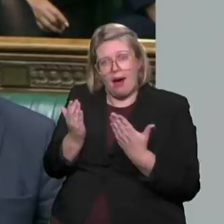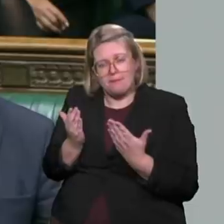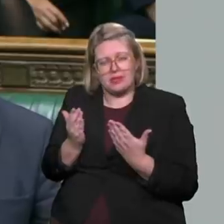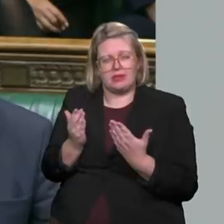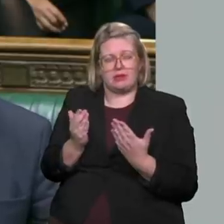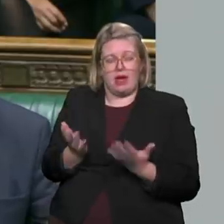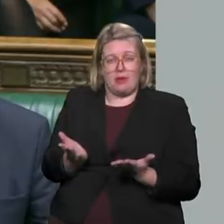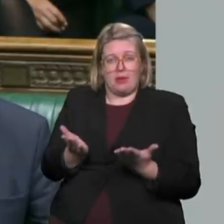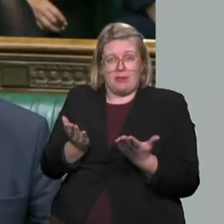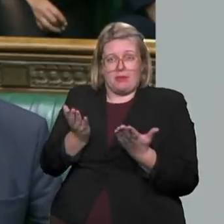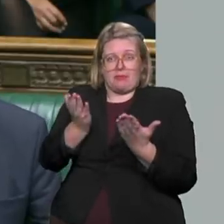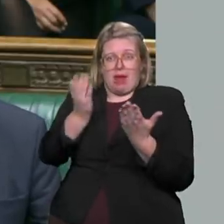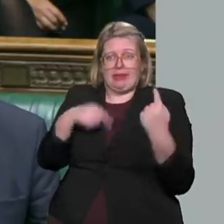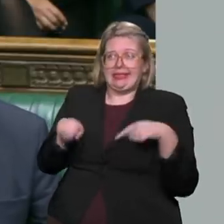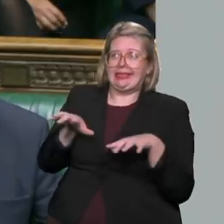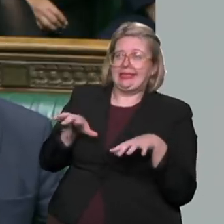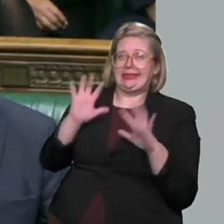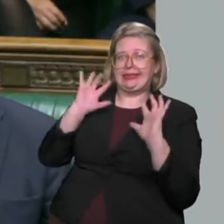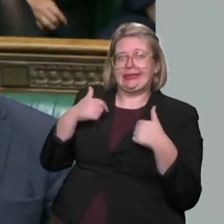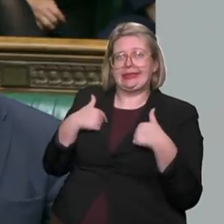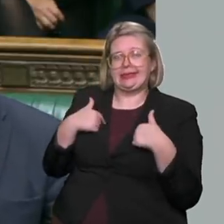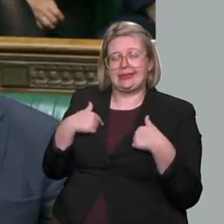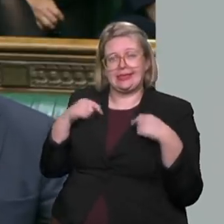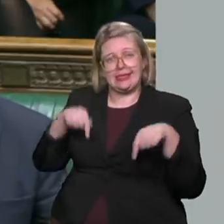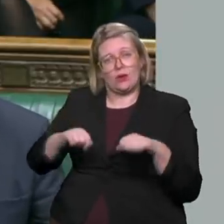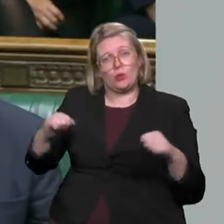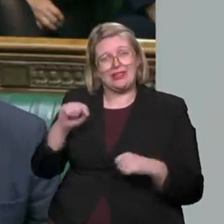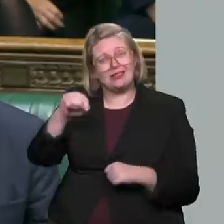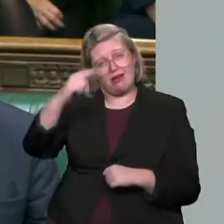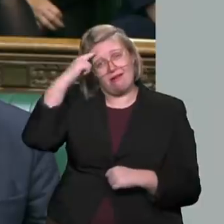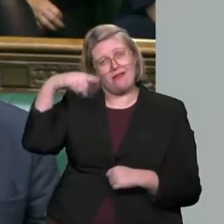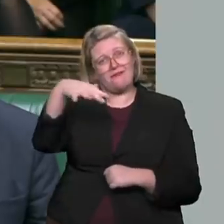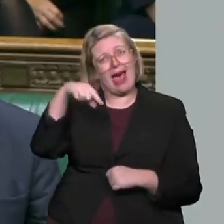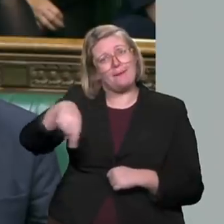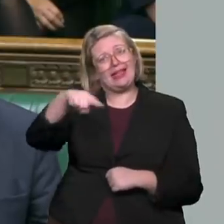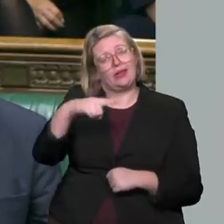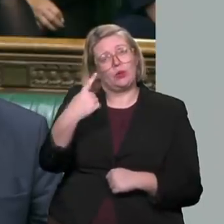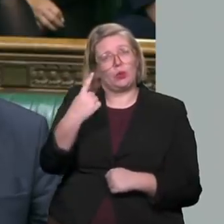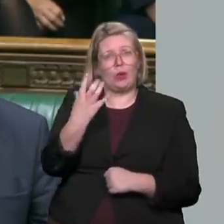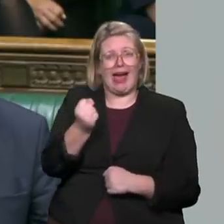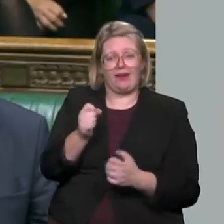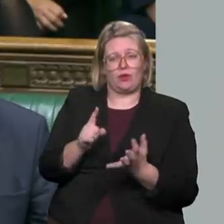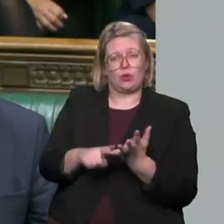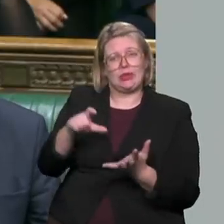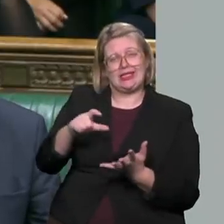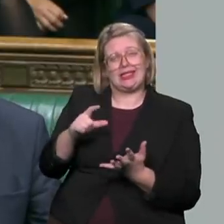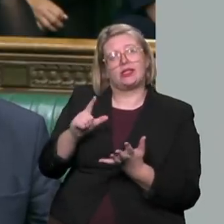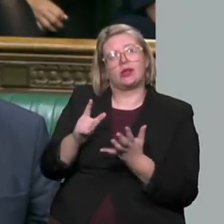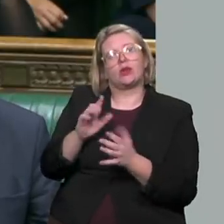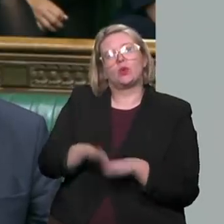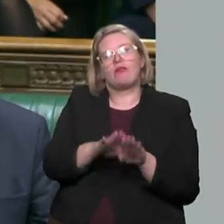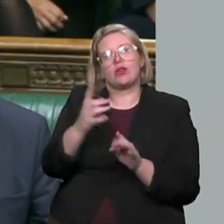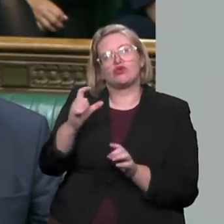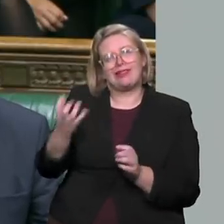This winter, millions of families on universal credit will be forced to choose between eating or